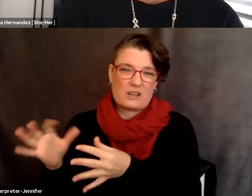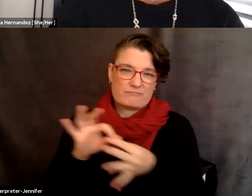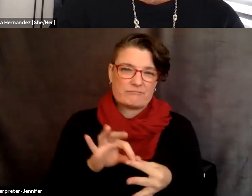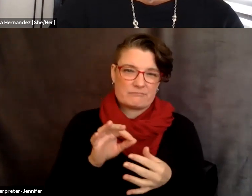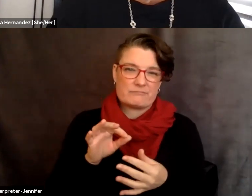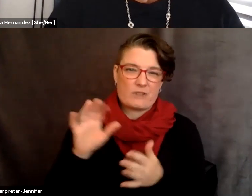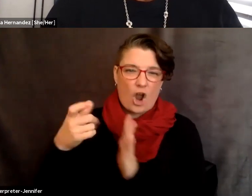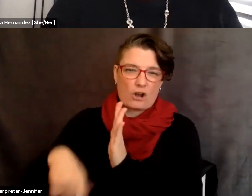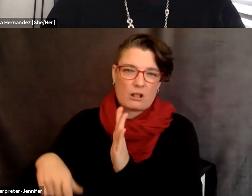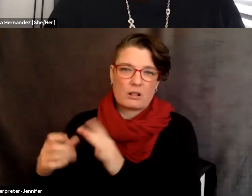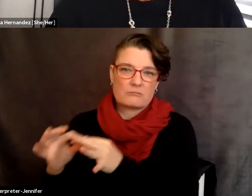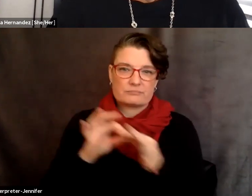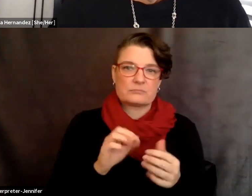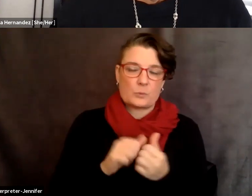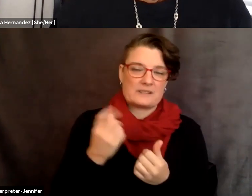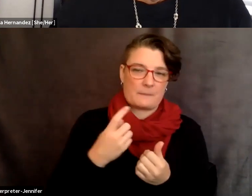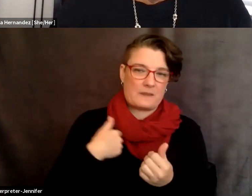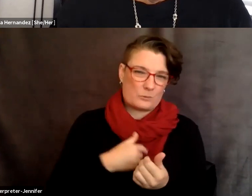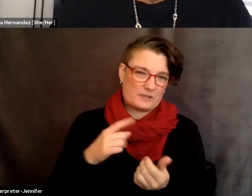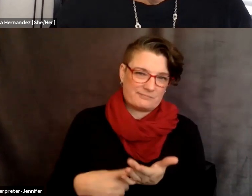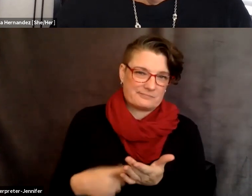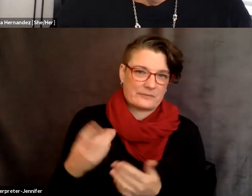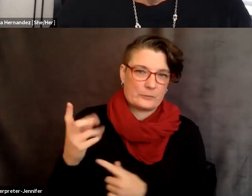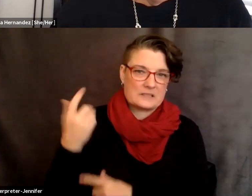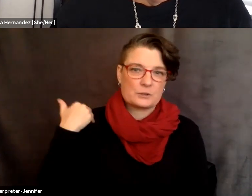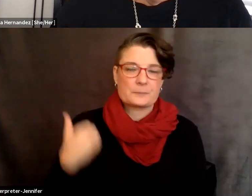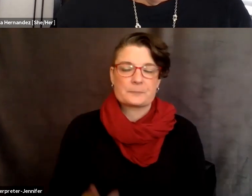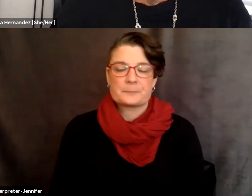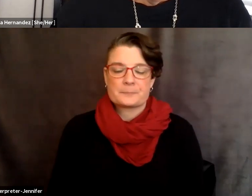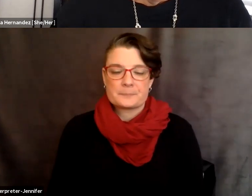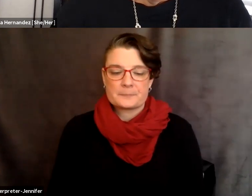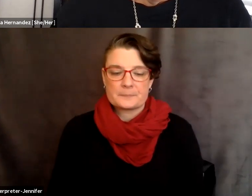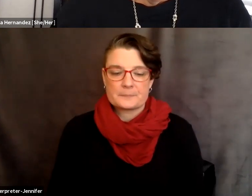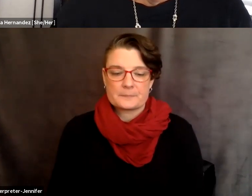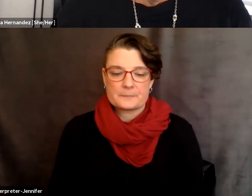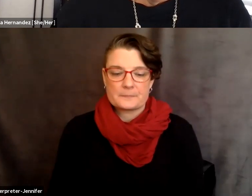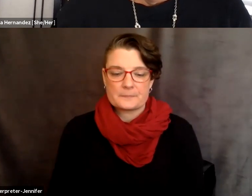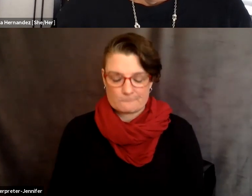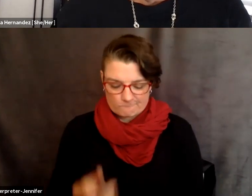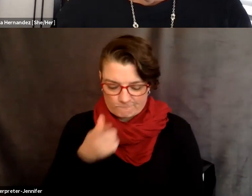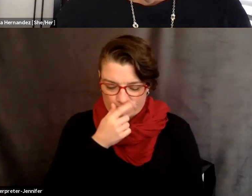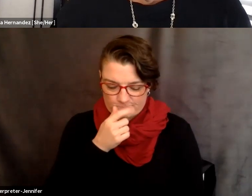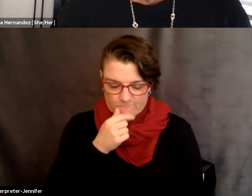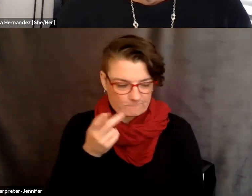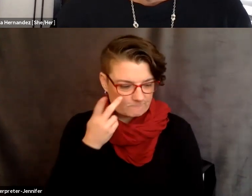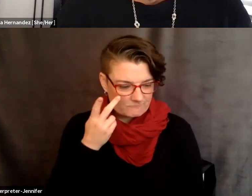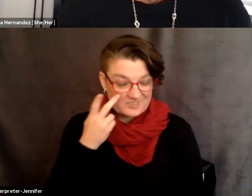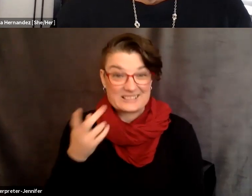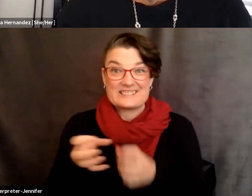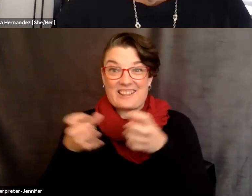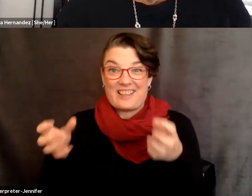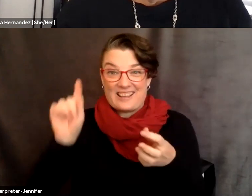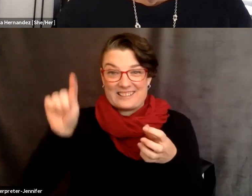things we talked about earlier, but, um, okay. Um, let's see, there's a lot of,